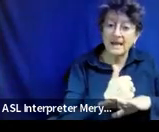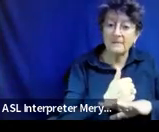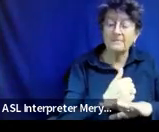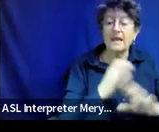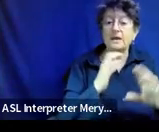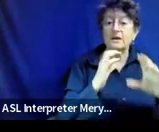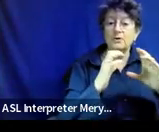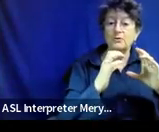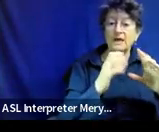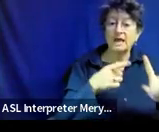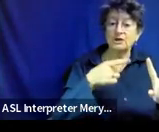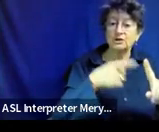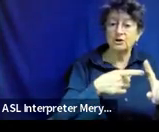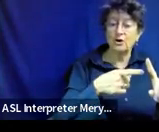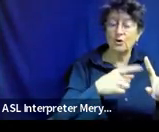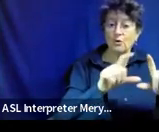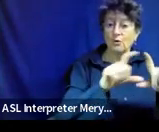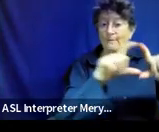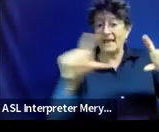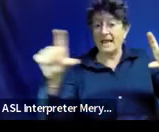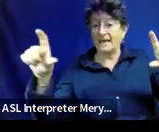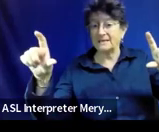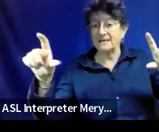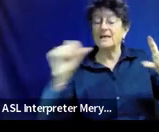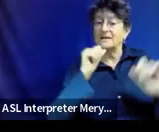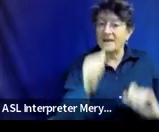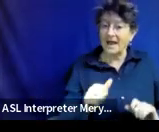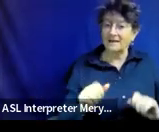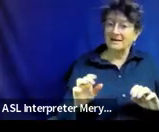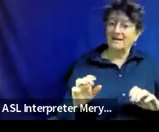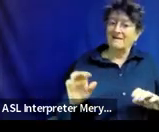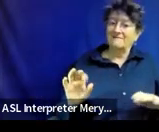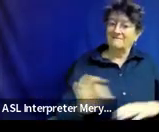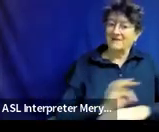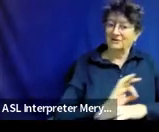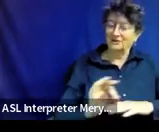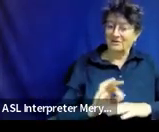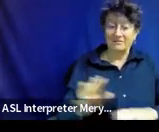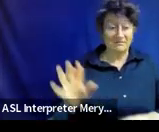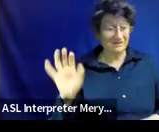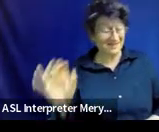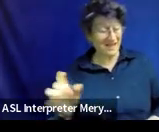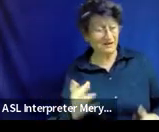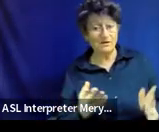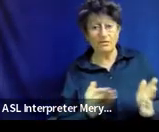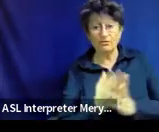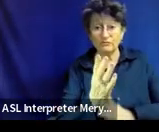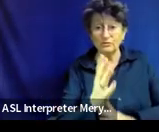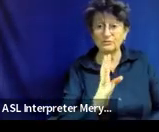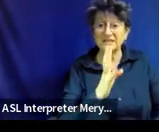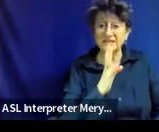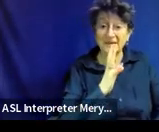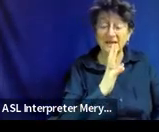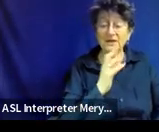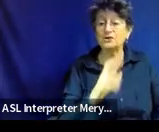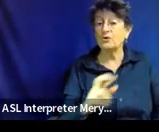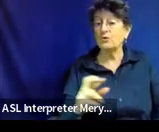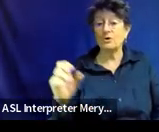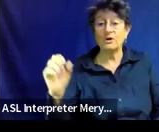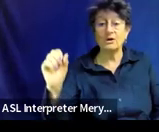a, does that need to be worked on through speech and not FDI, or is that not